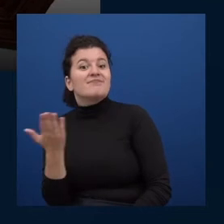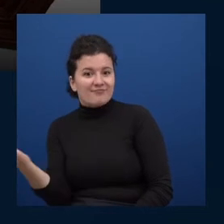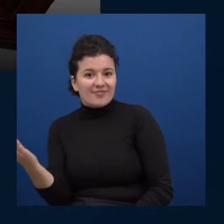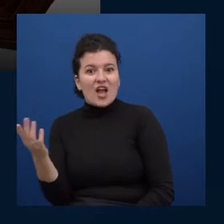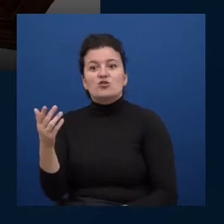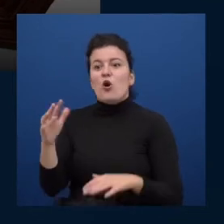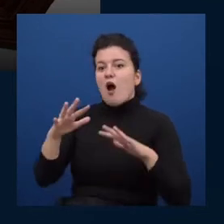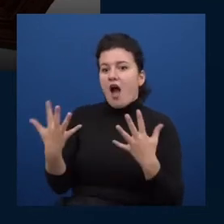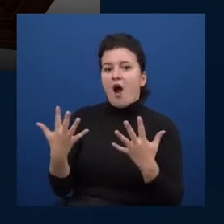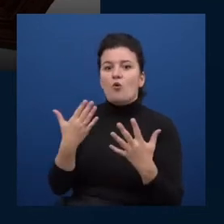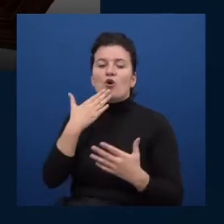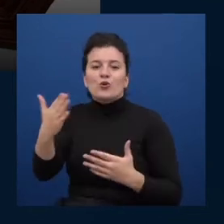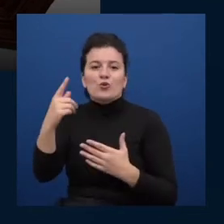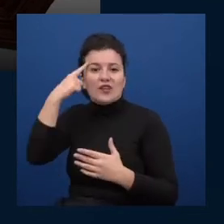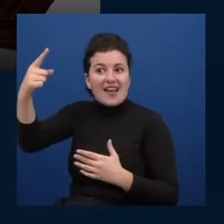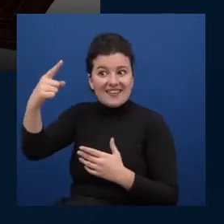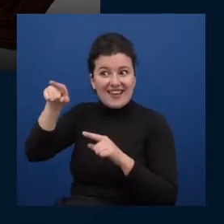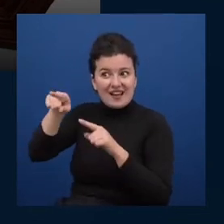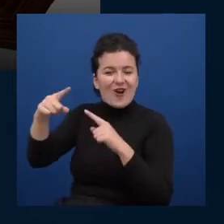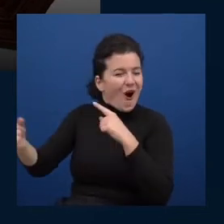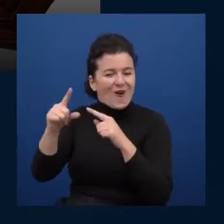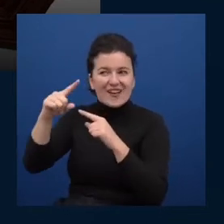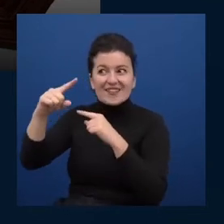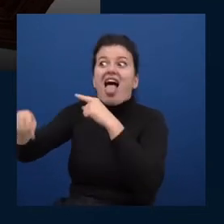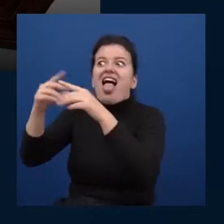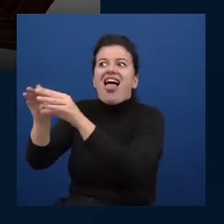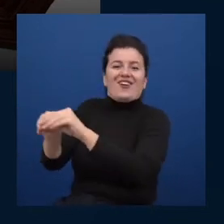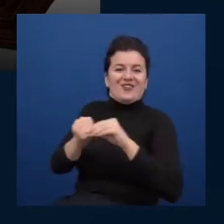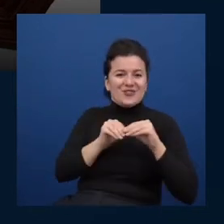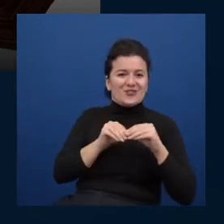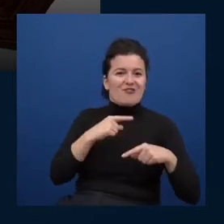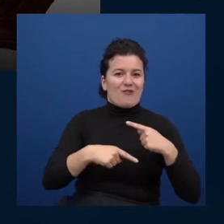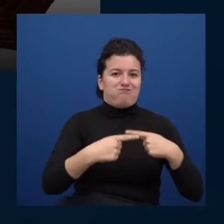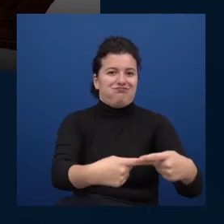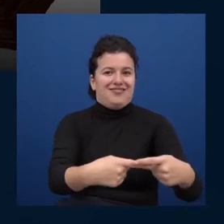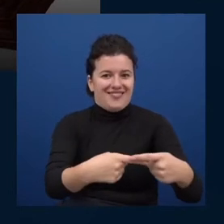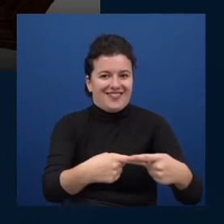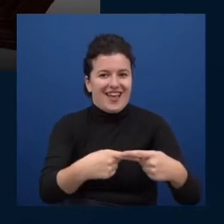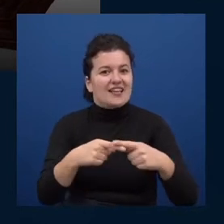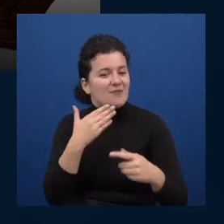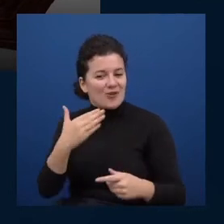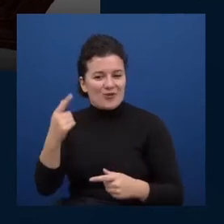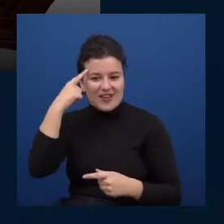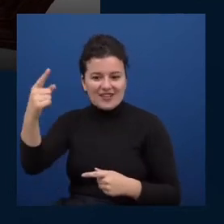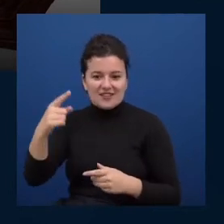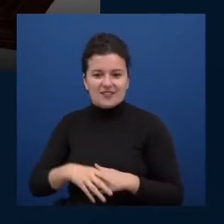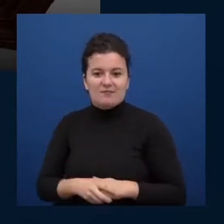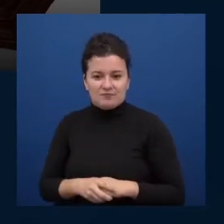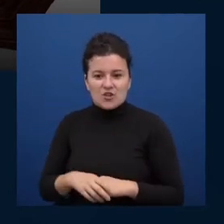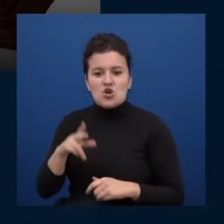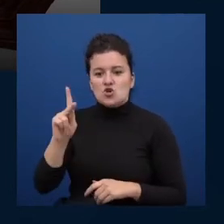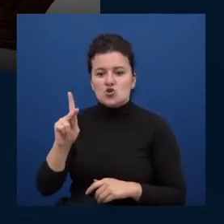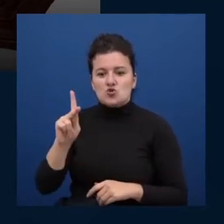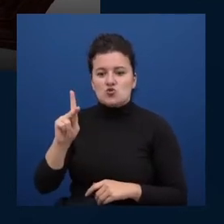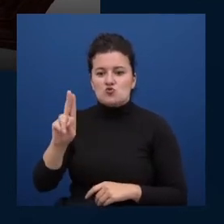ideas are reused uh kubernetes is something that people talk about not a new idea just a